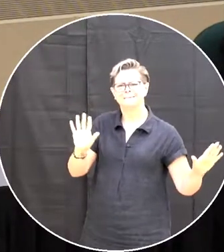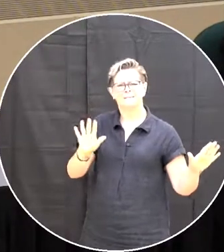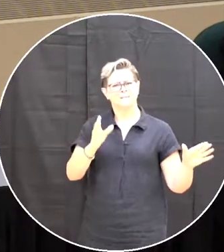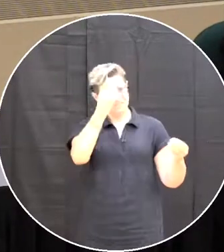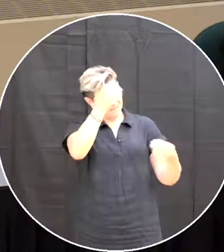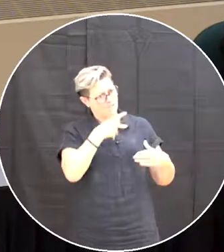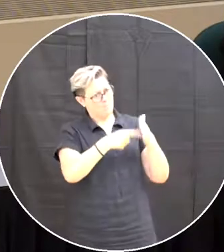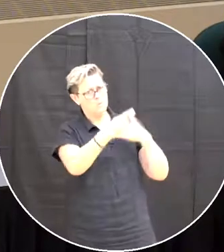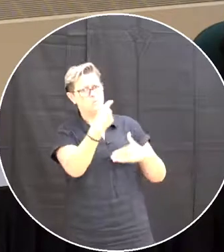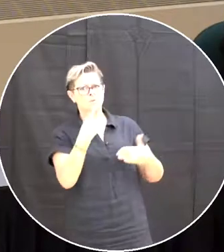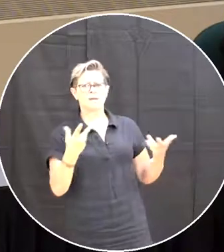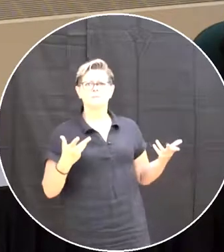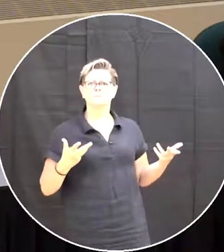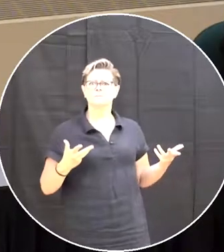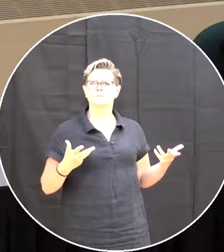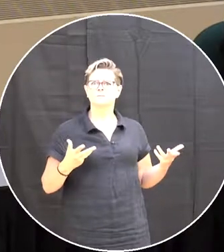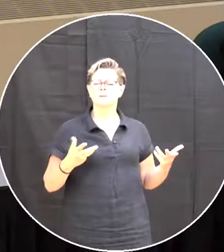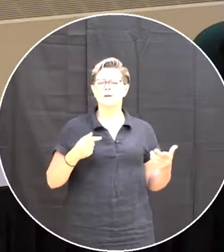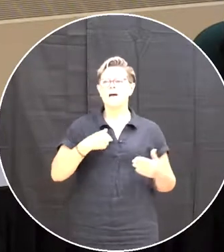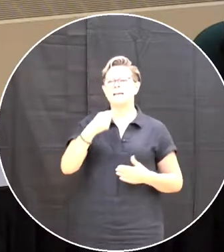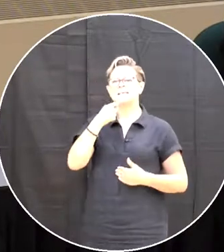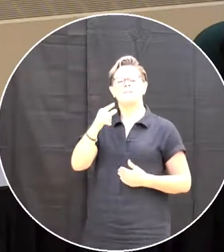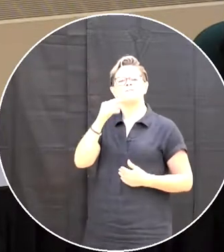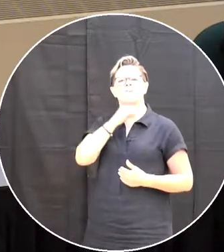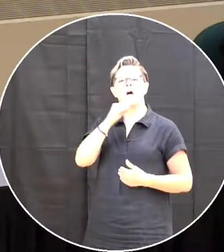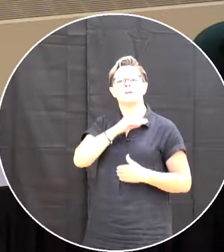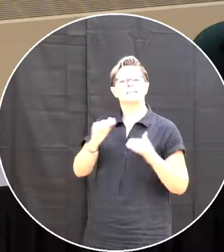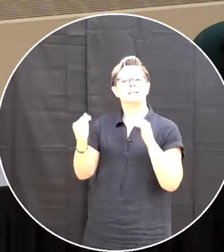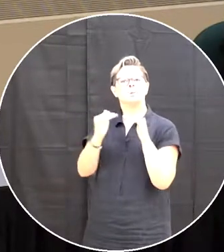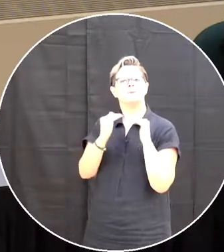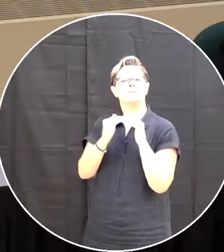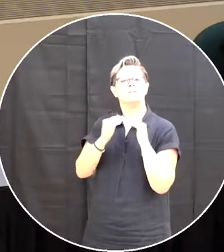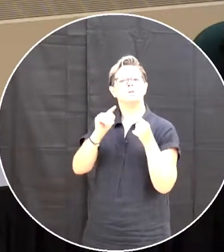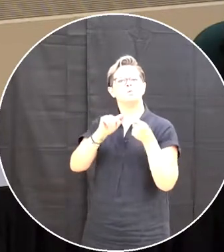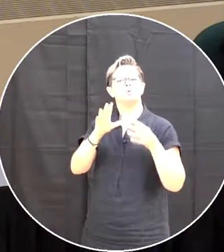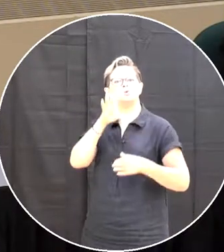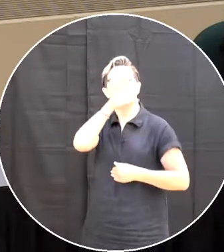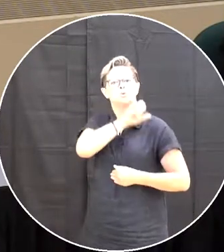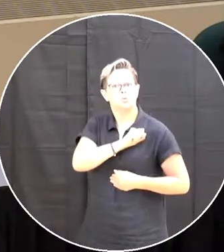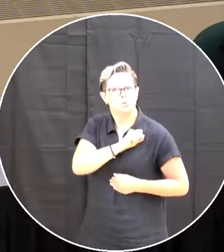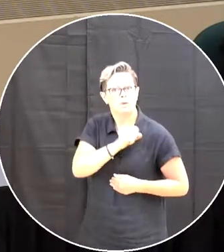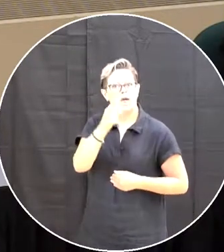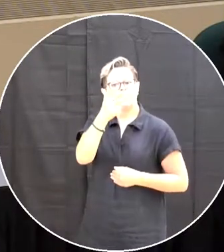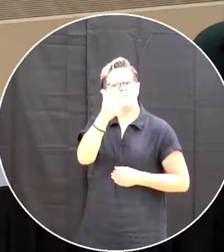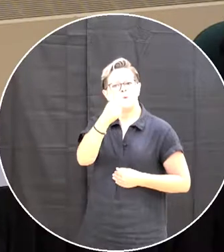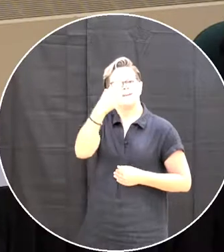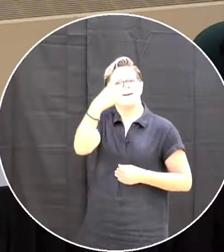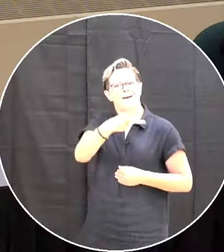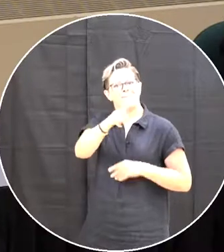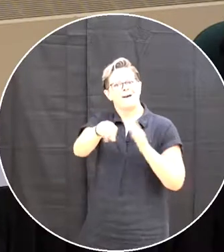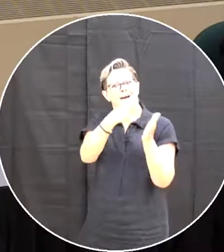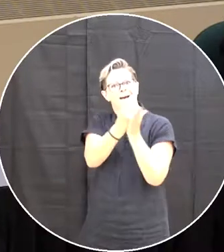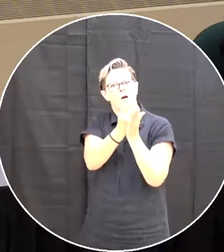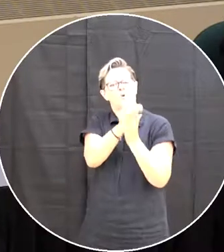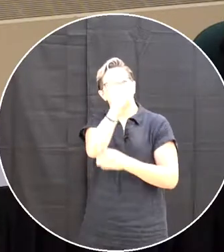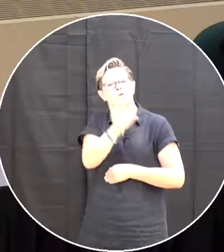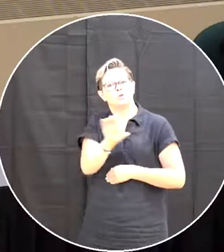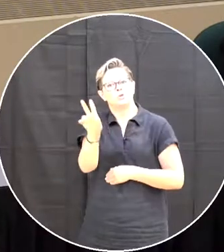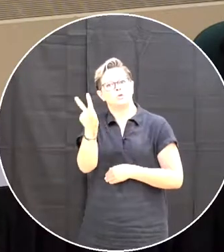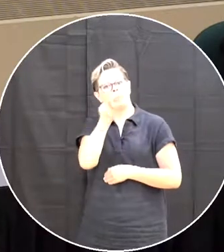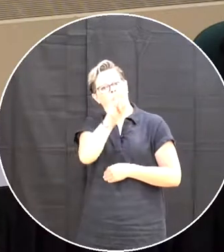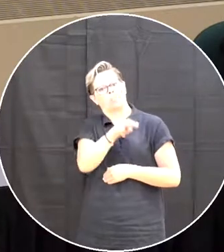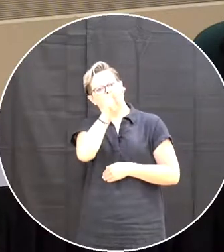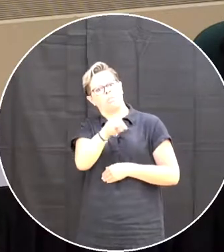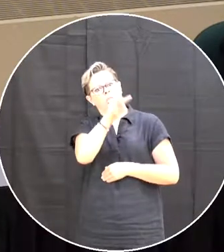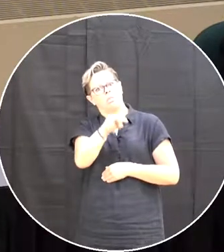tell me what you said then i said it's a false equivalency to assume that 13 and a half hours of zoom is equivalent to a 13